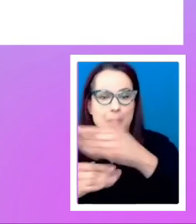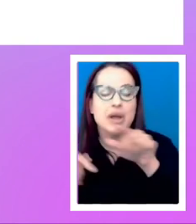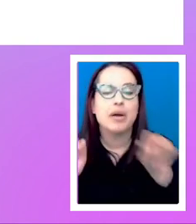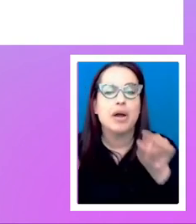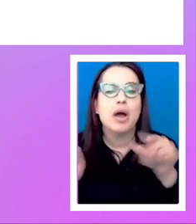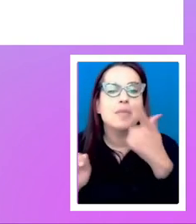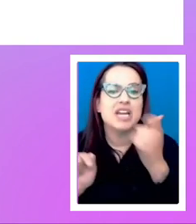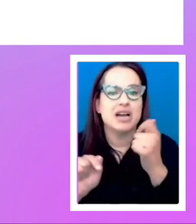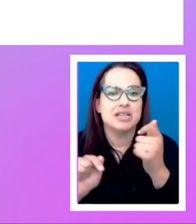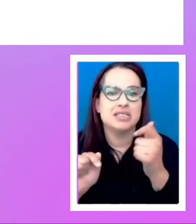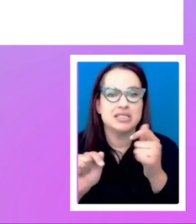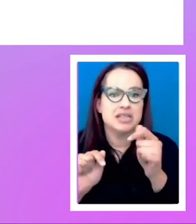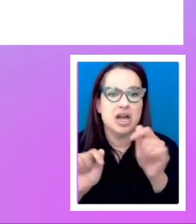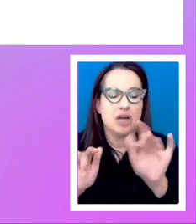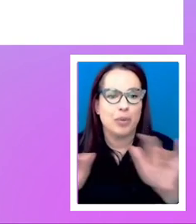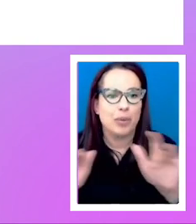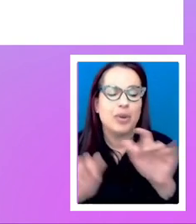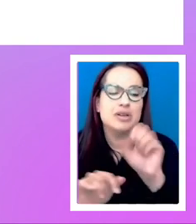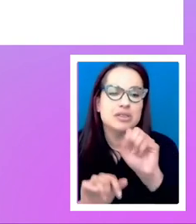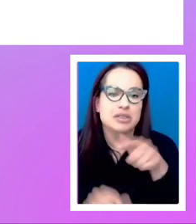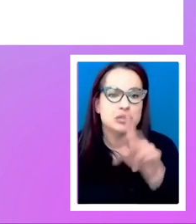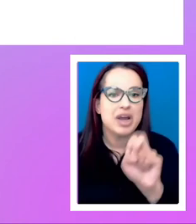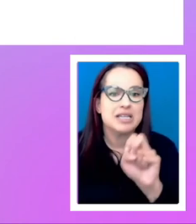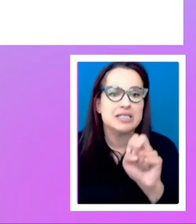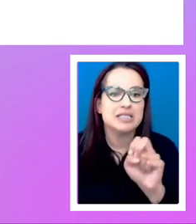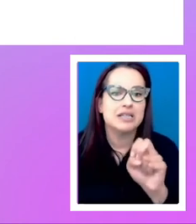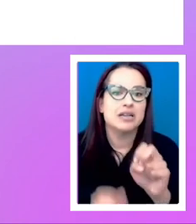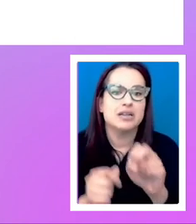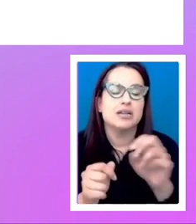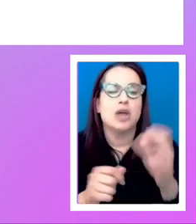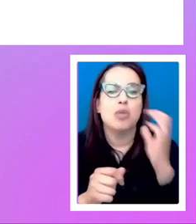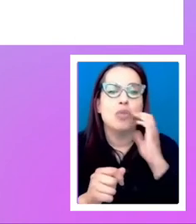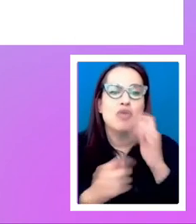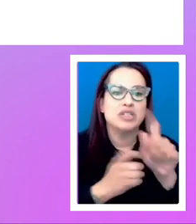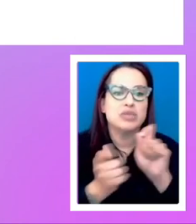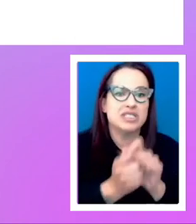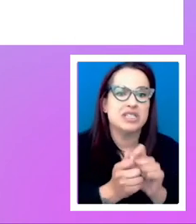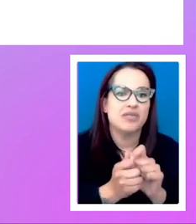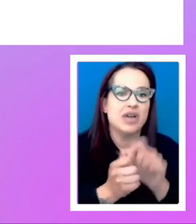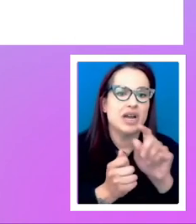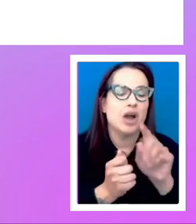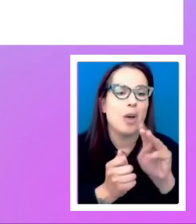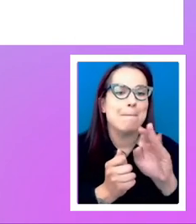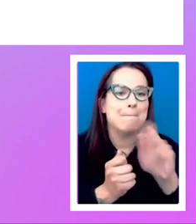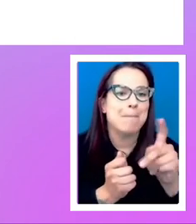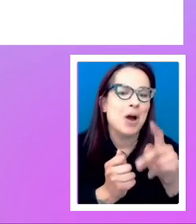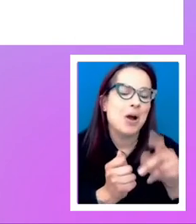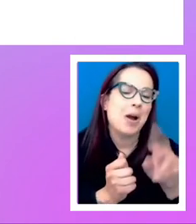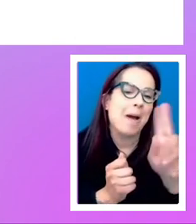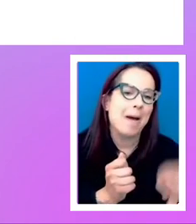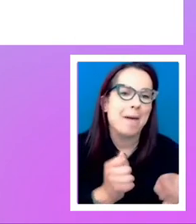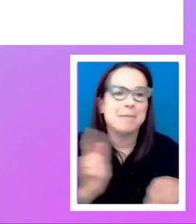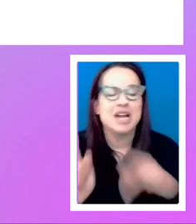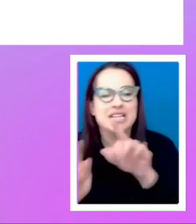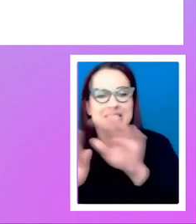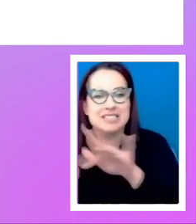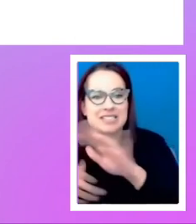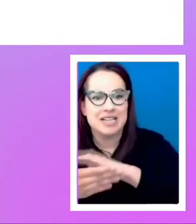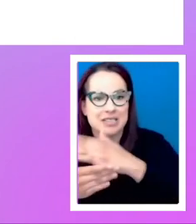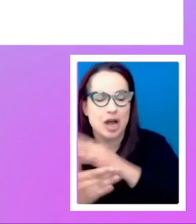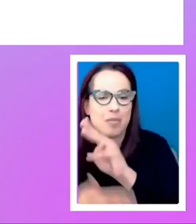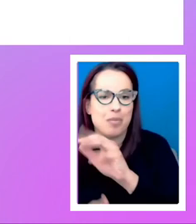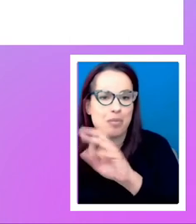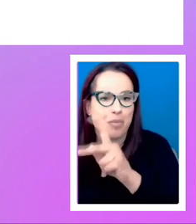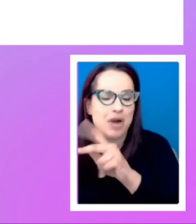space, mobile specific markup or desktop specific markup. If we remove the CSS, will, we will essentially